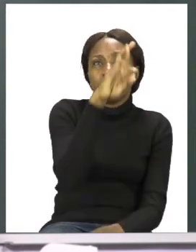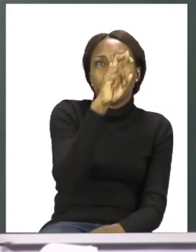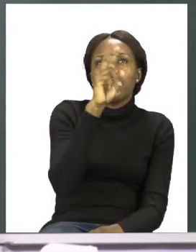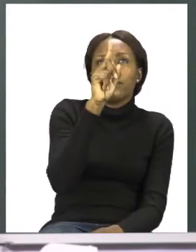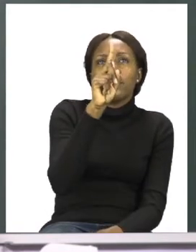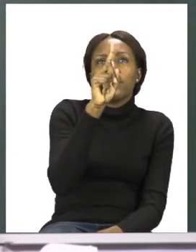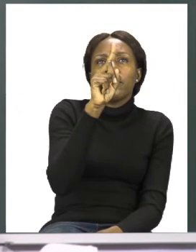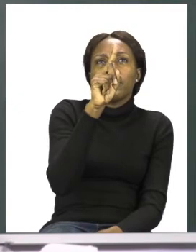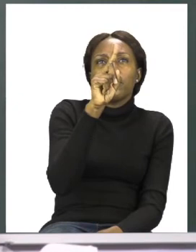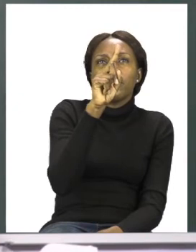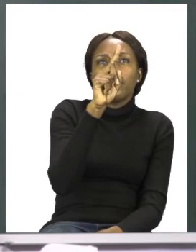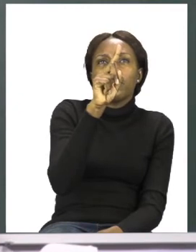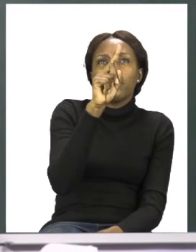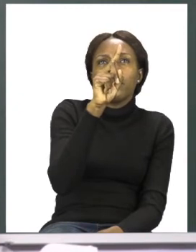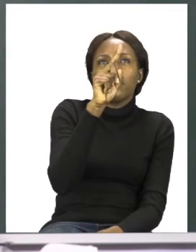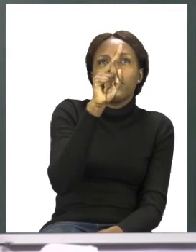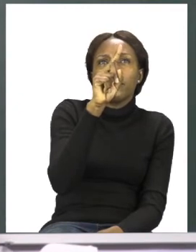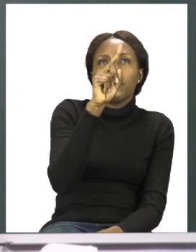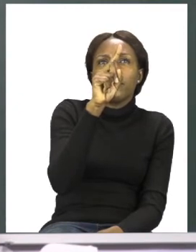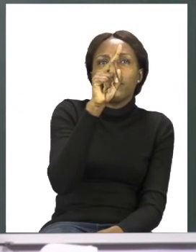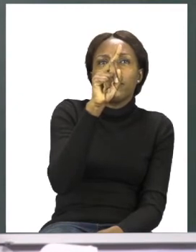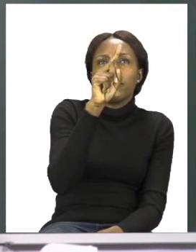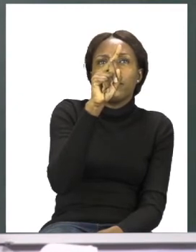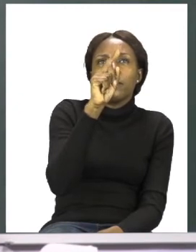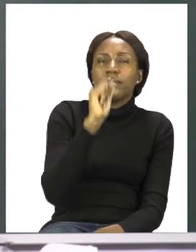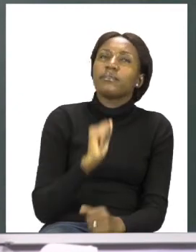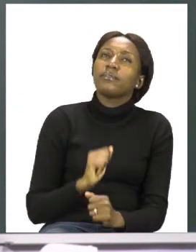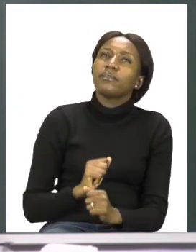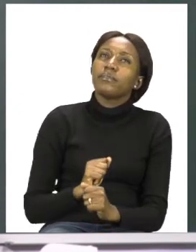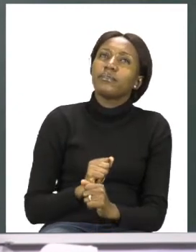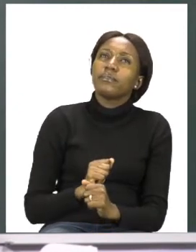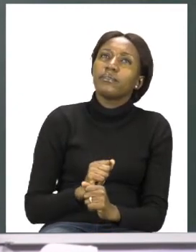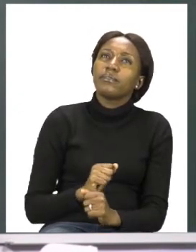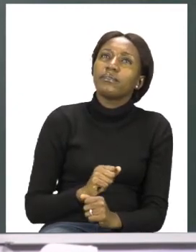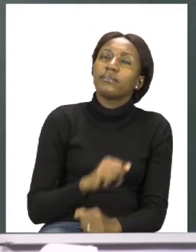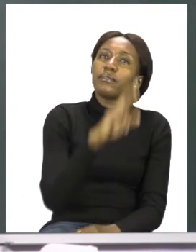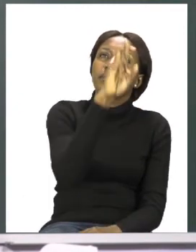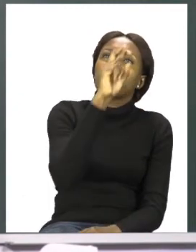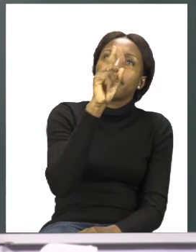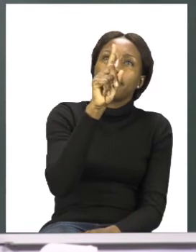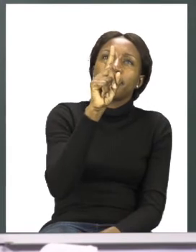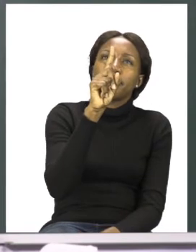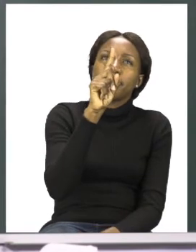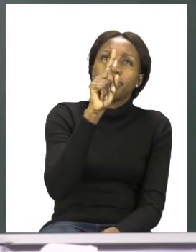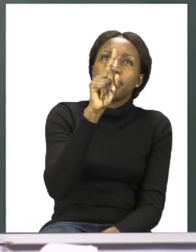Namibian dollar. Let's practice that one. One